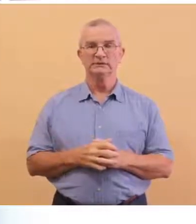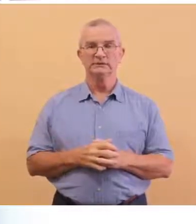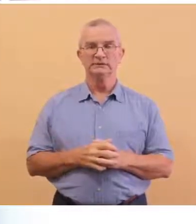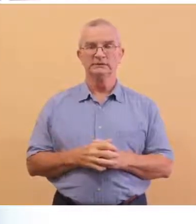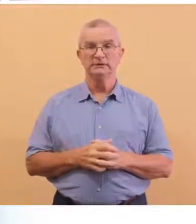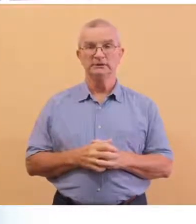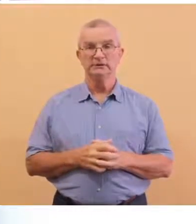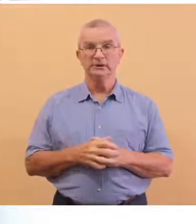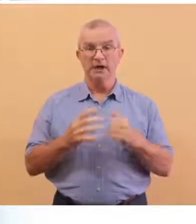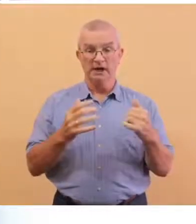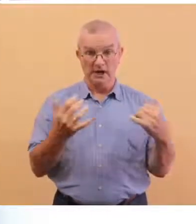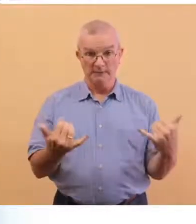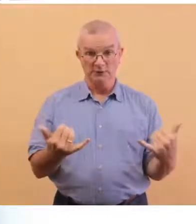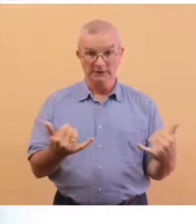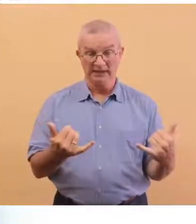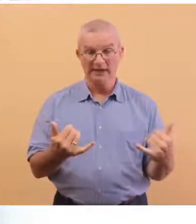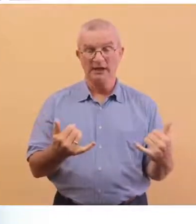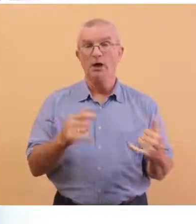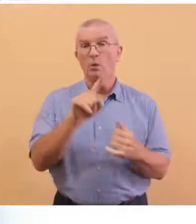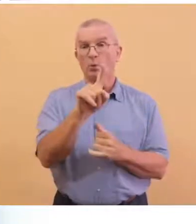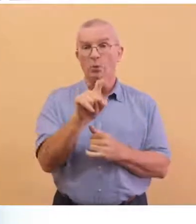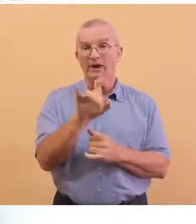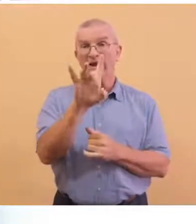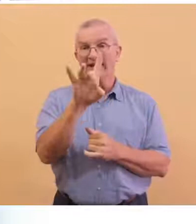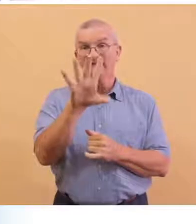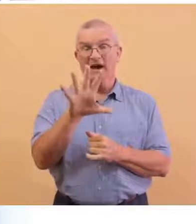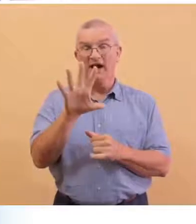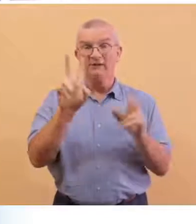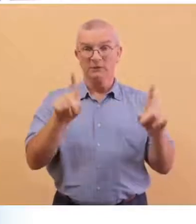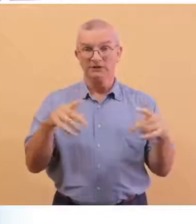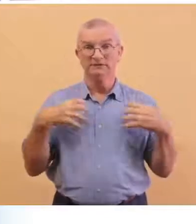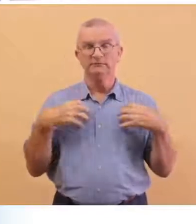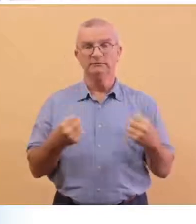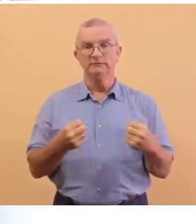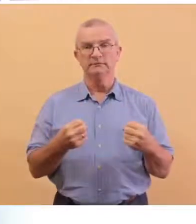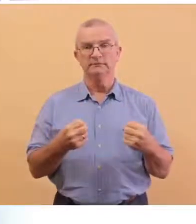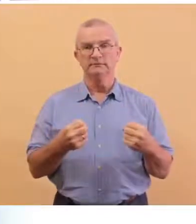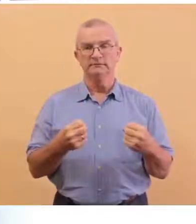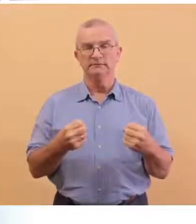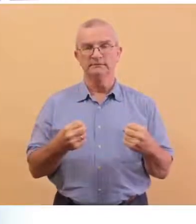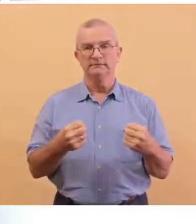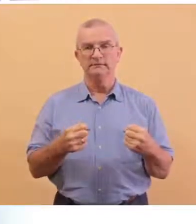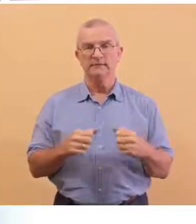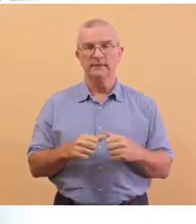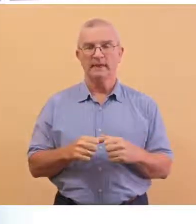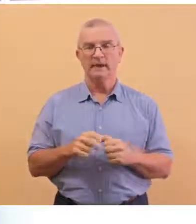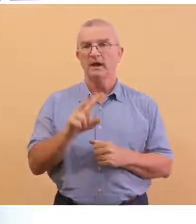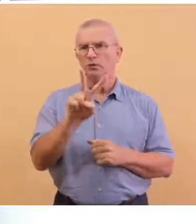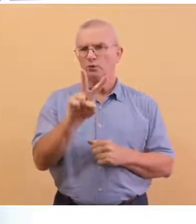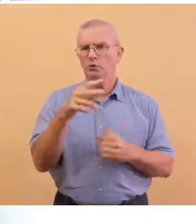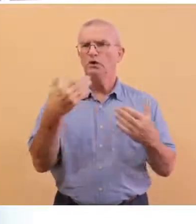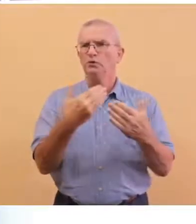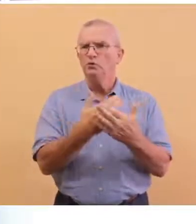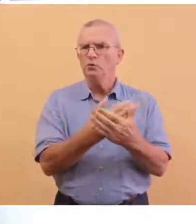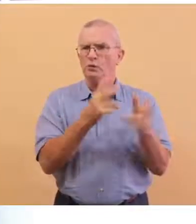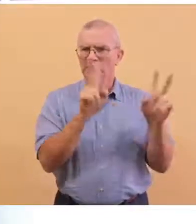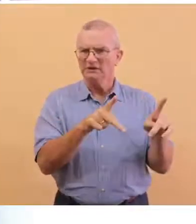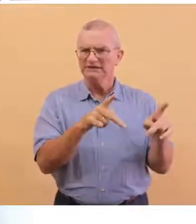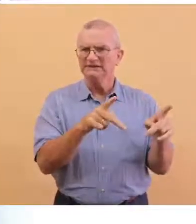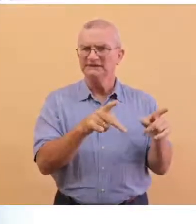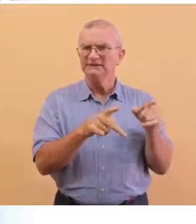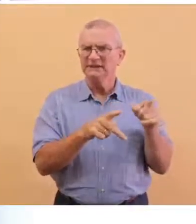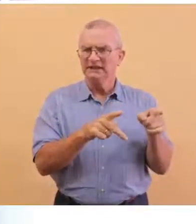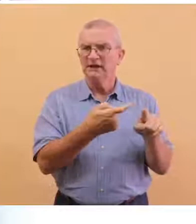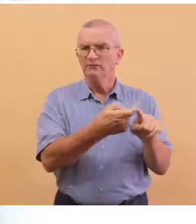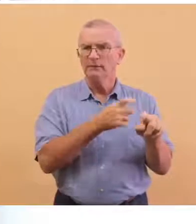To date, 185 persons have recovered. Two new cases today are coming